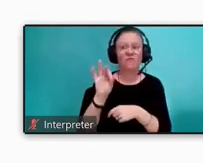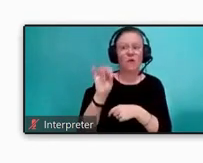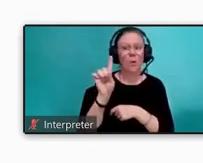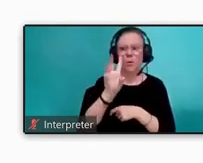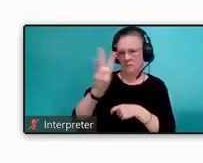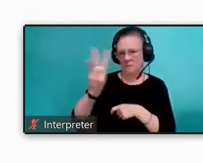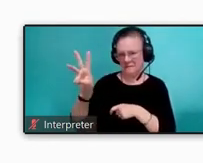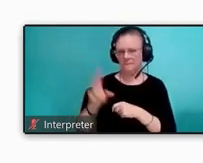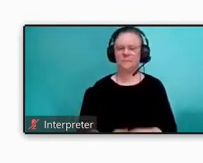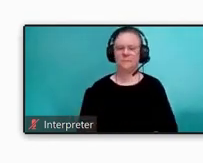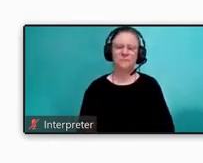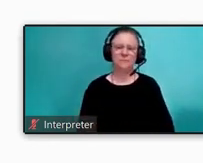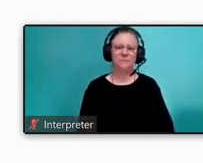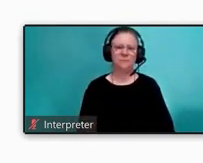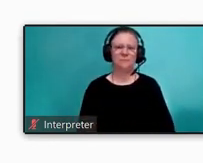website.